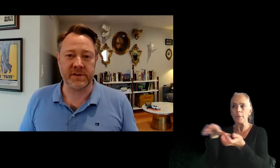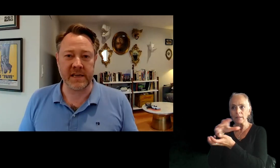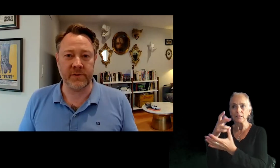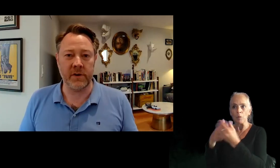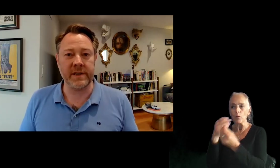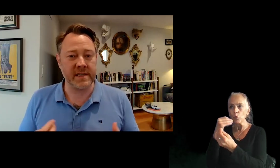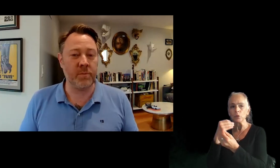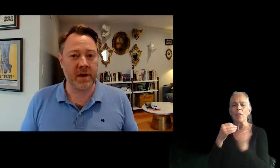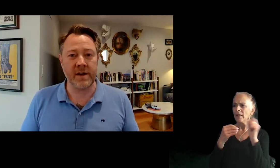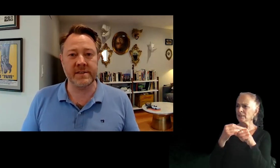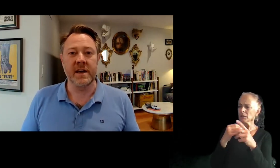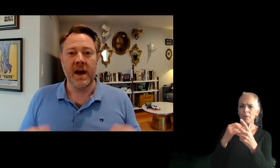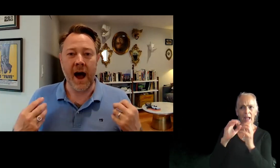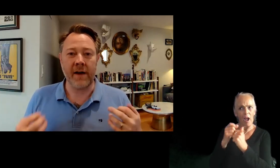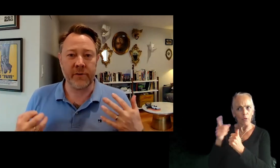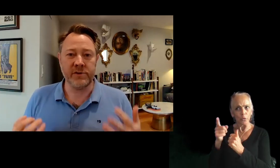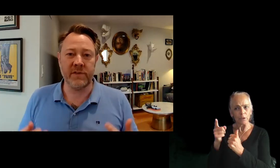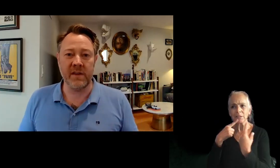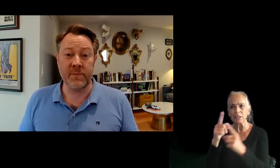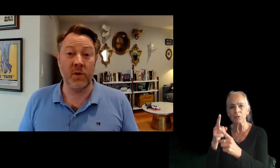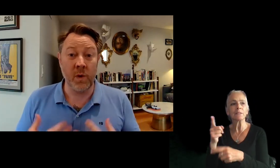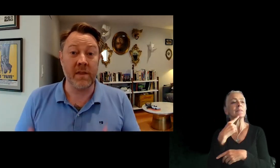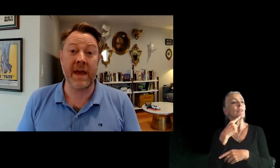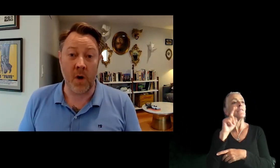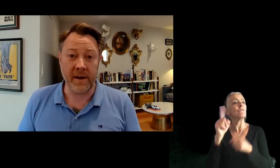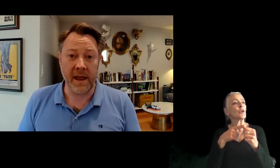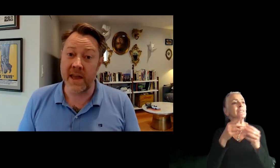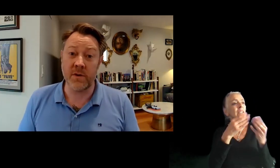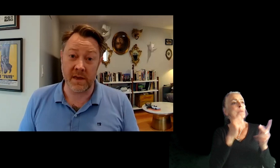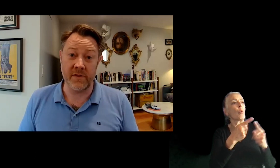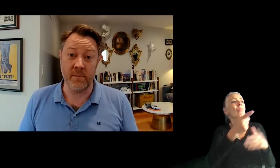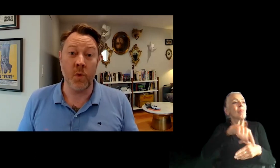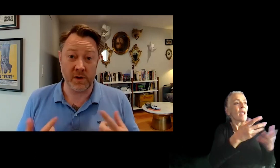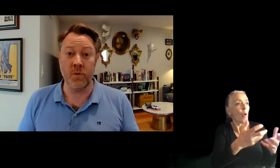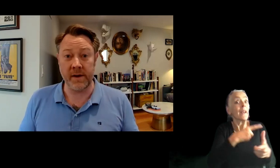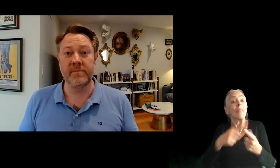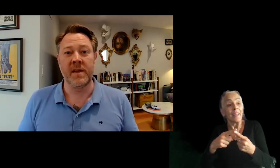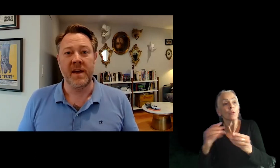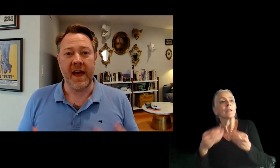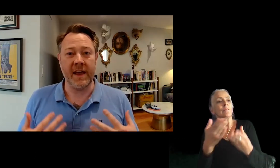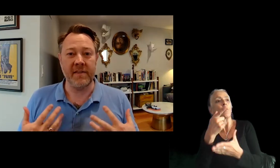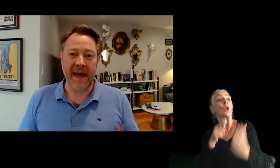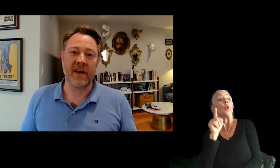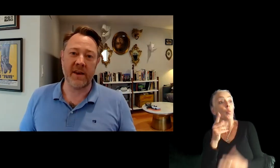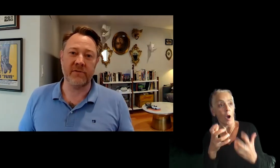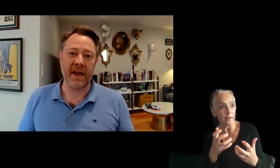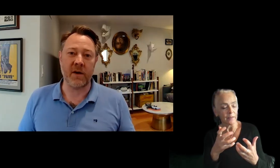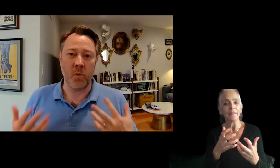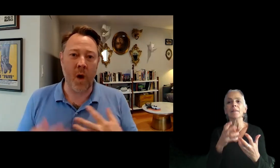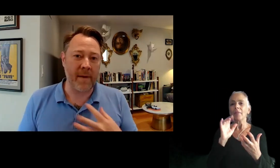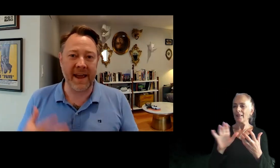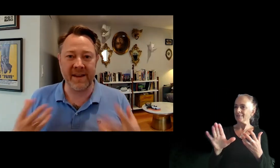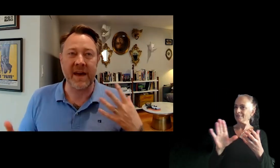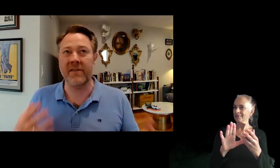how is he so successful? And he says, well, because first you have to give people what they want, and then you can give them what you want. And that's kind of